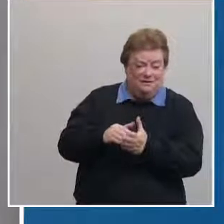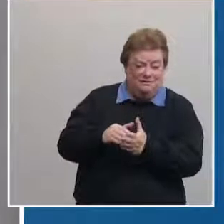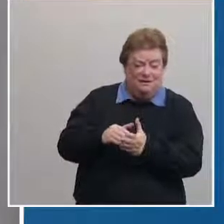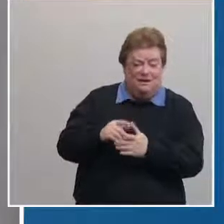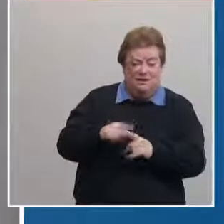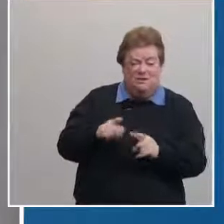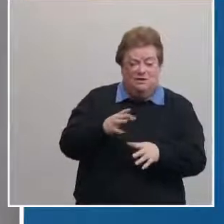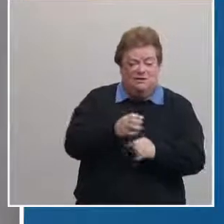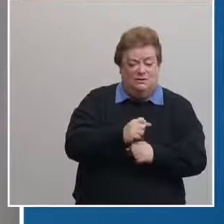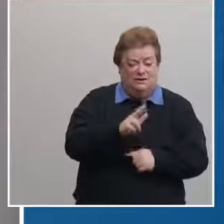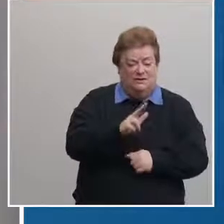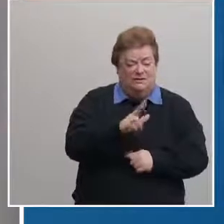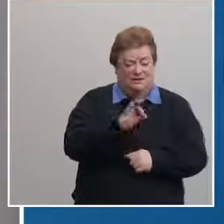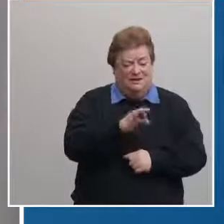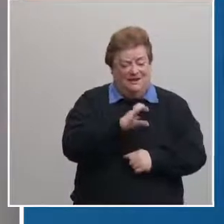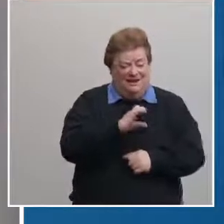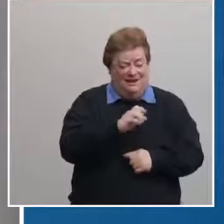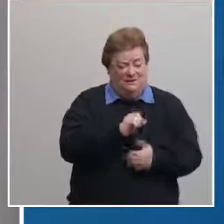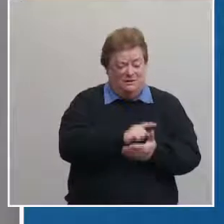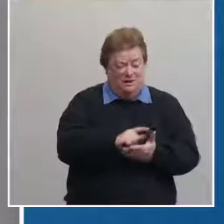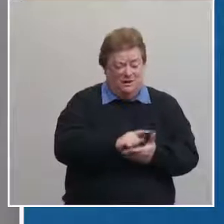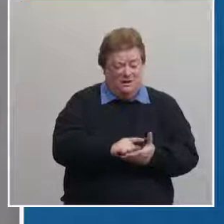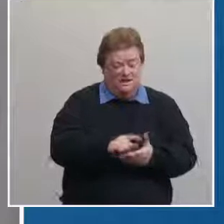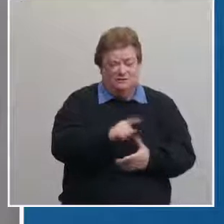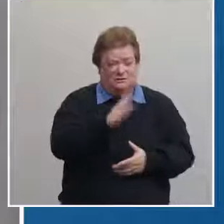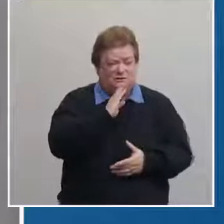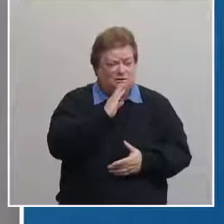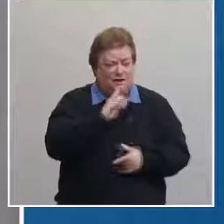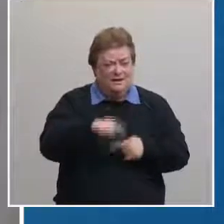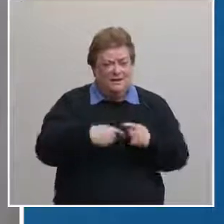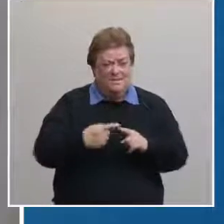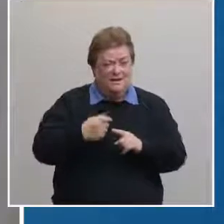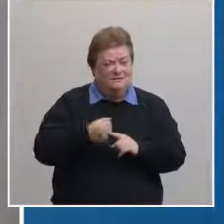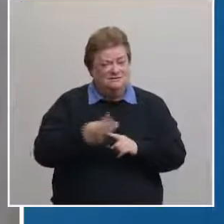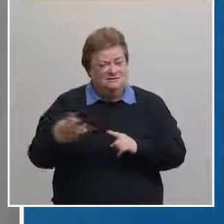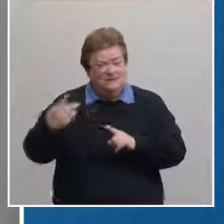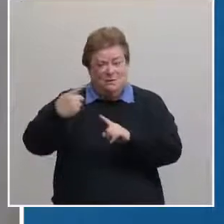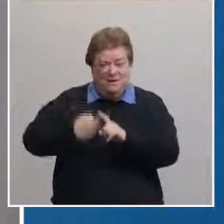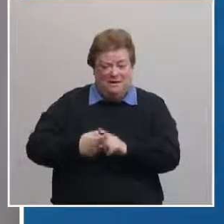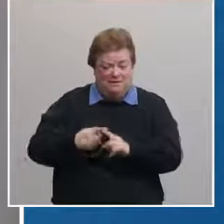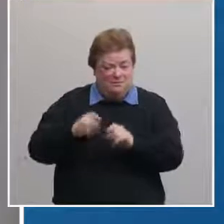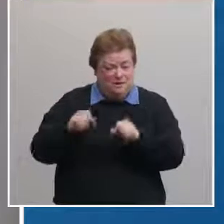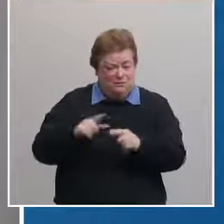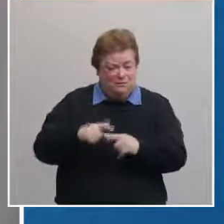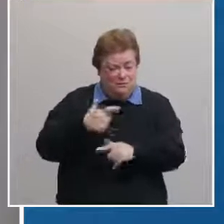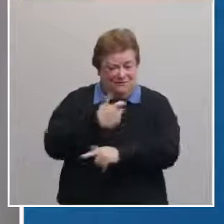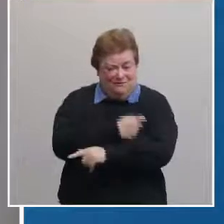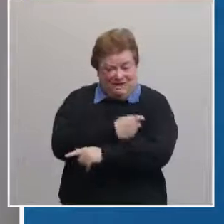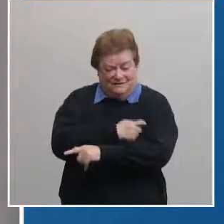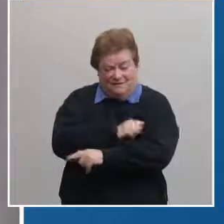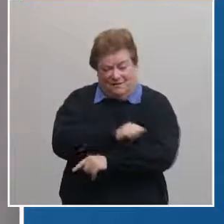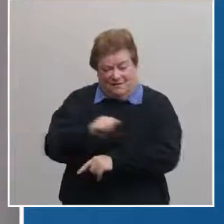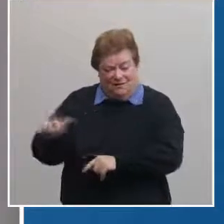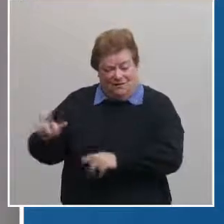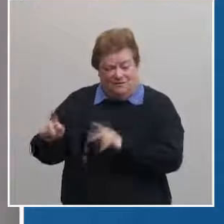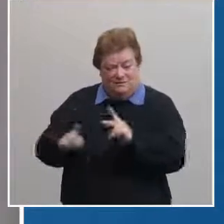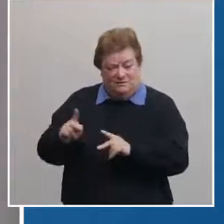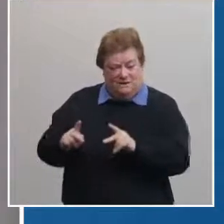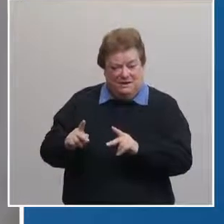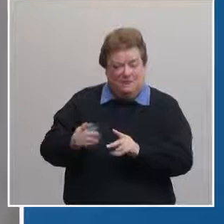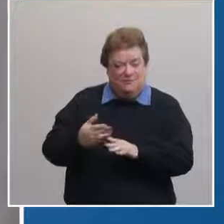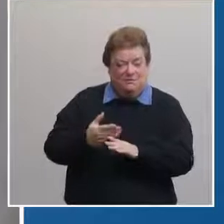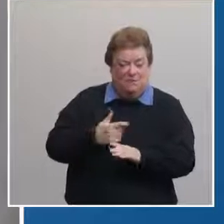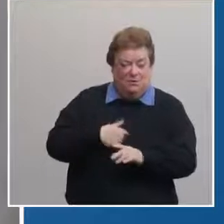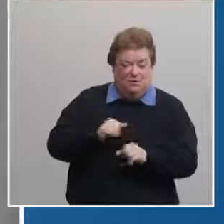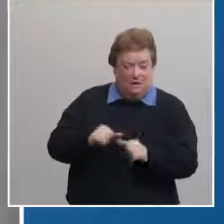3900 a week i mean we're talking several months of phase 1b vaccinations before we would even be able to move